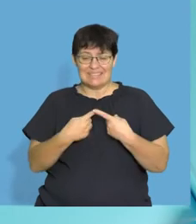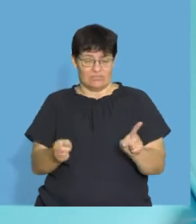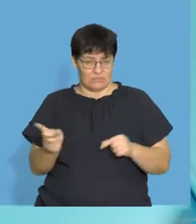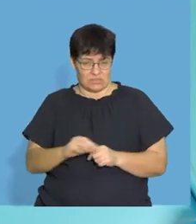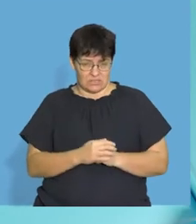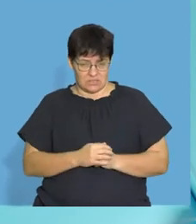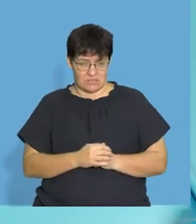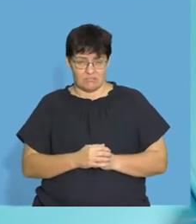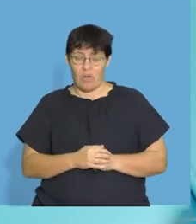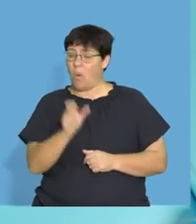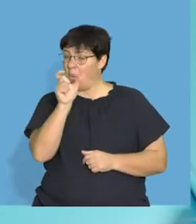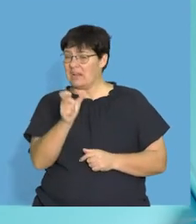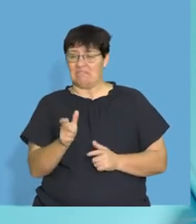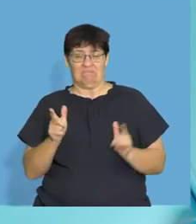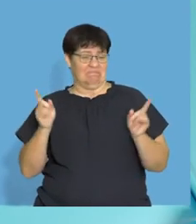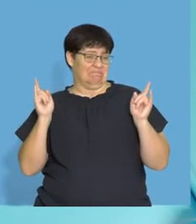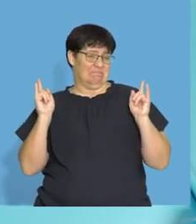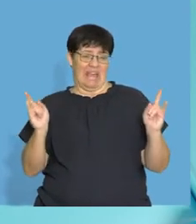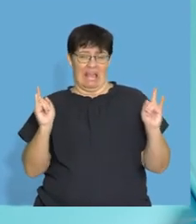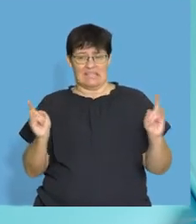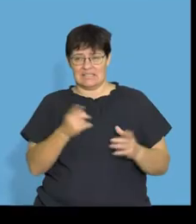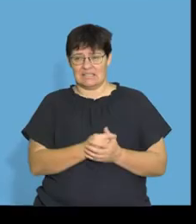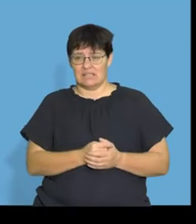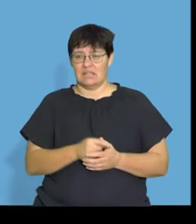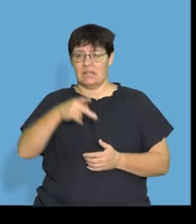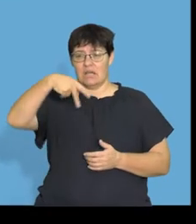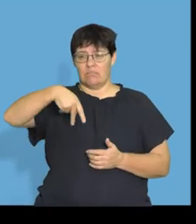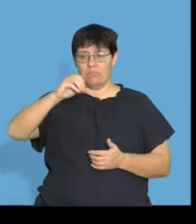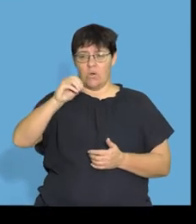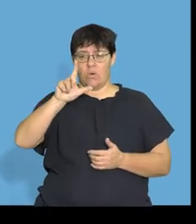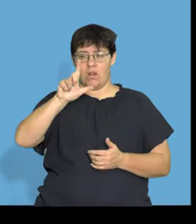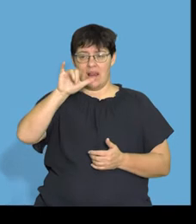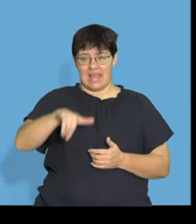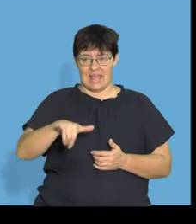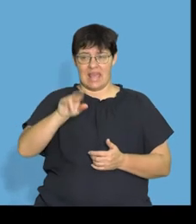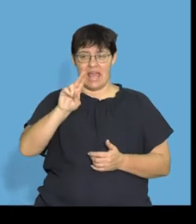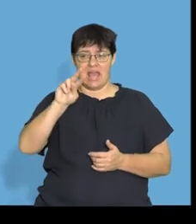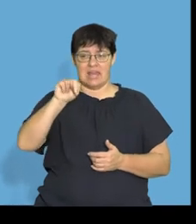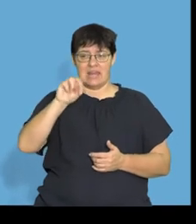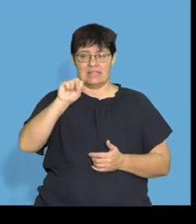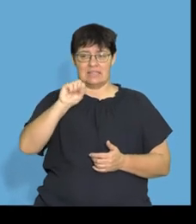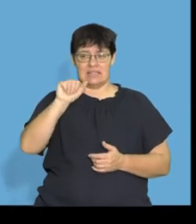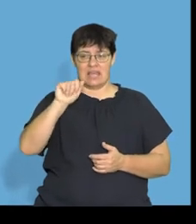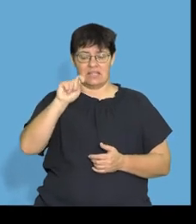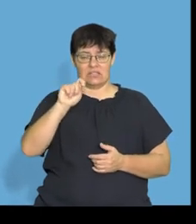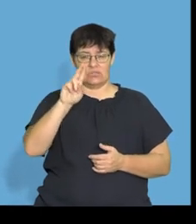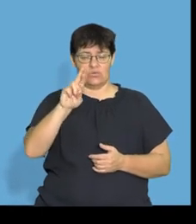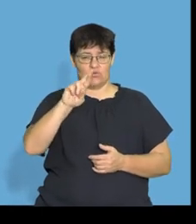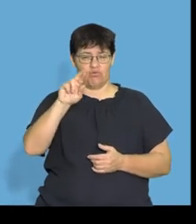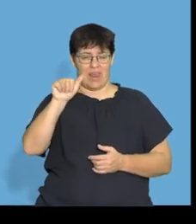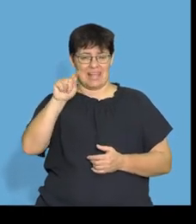Okay, so here is the distinction, a long word coming up. All right, guys, the word is polyunsaturated.